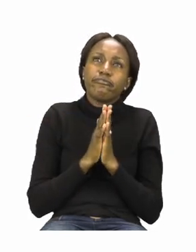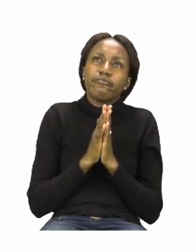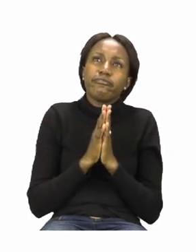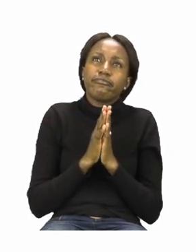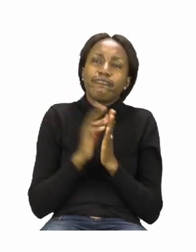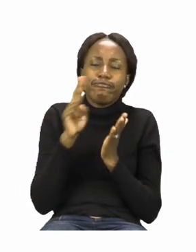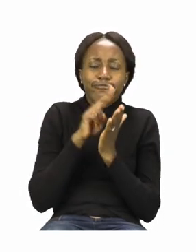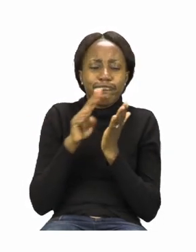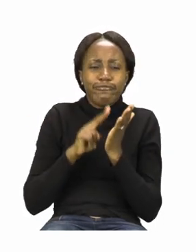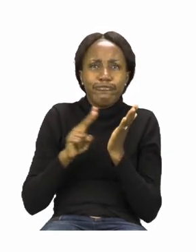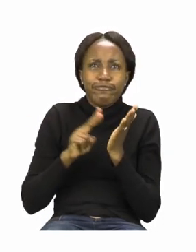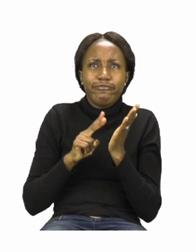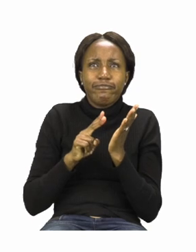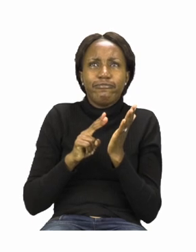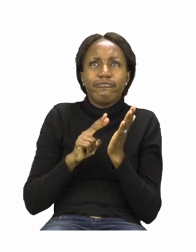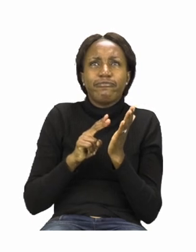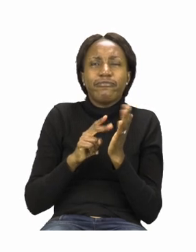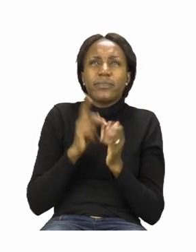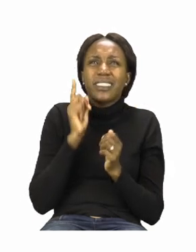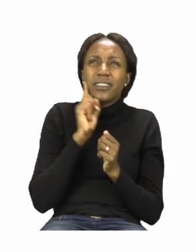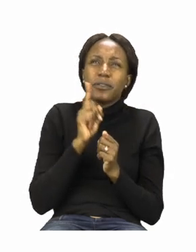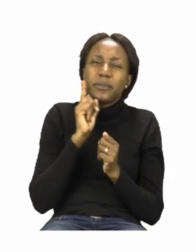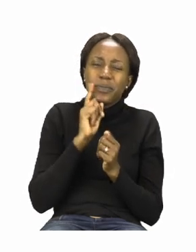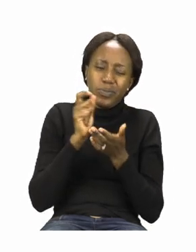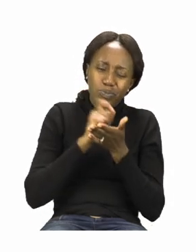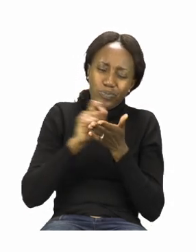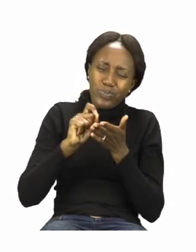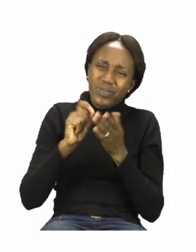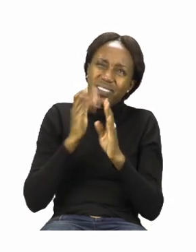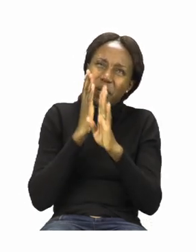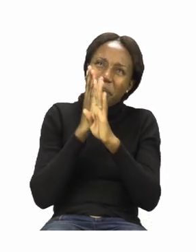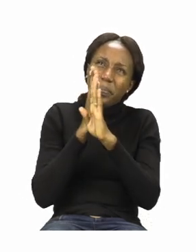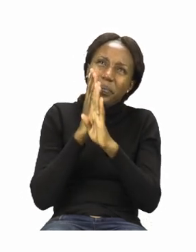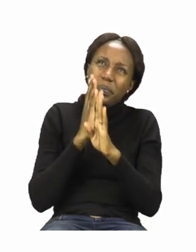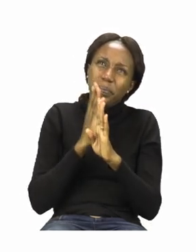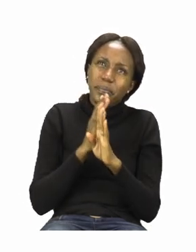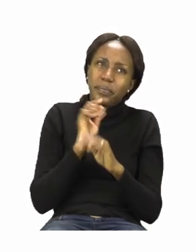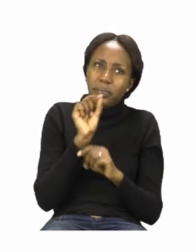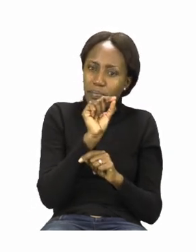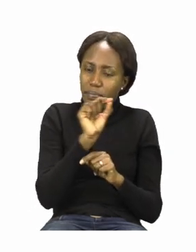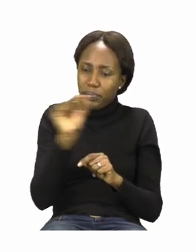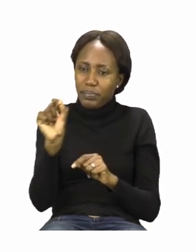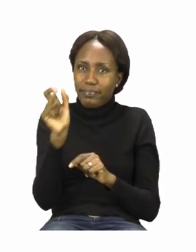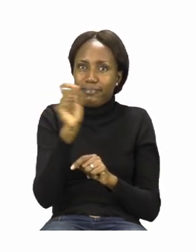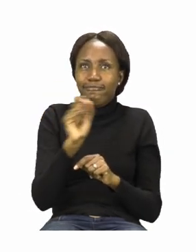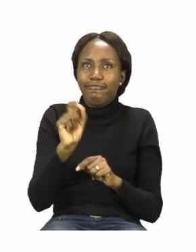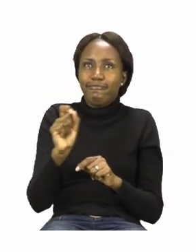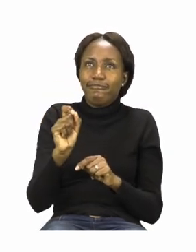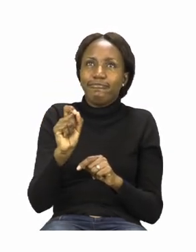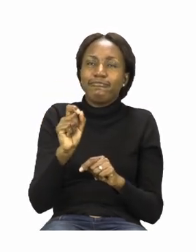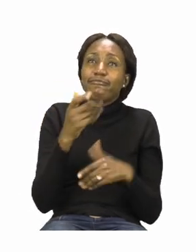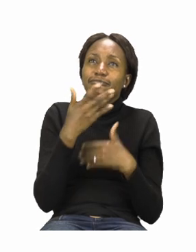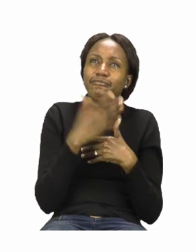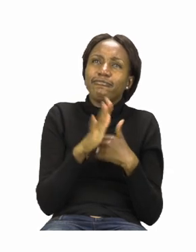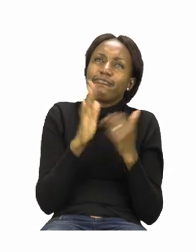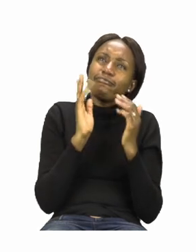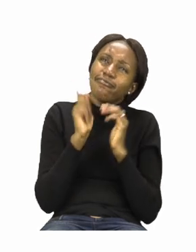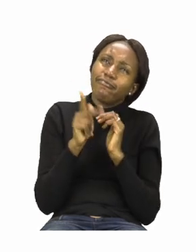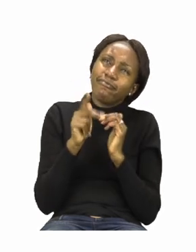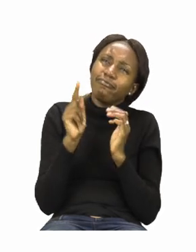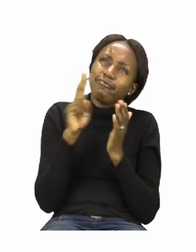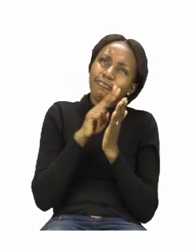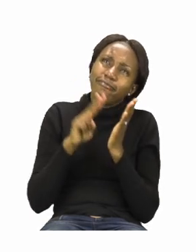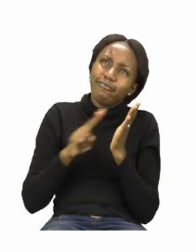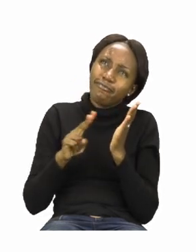Read the words nicely. Write them correctly on the dotted line. And when you are done, read the sentence